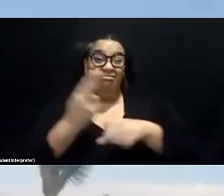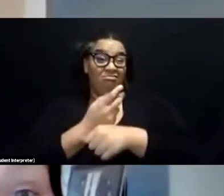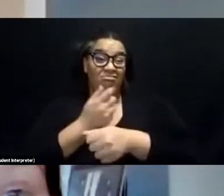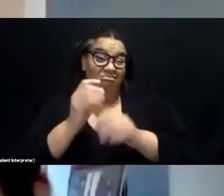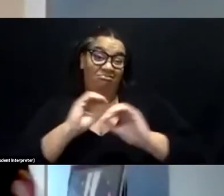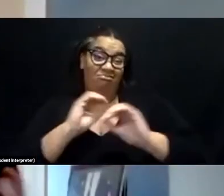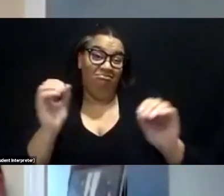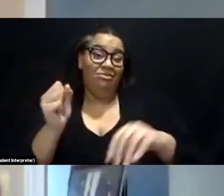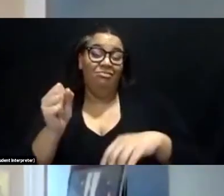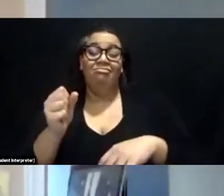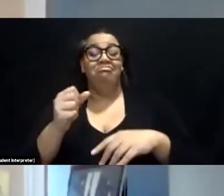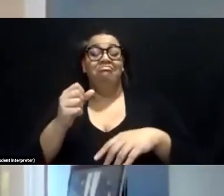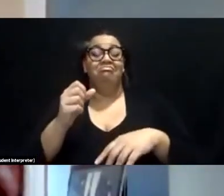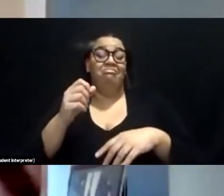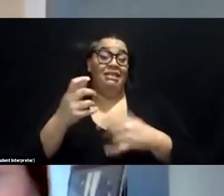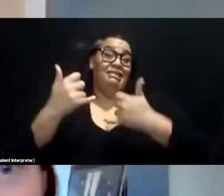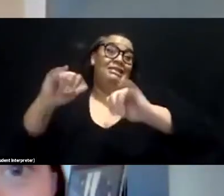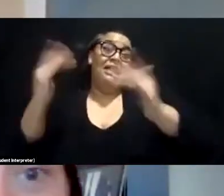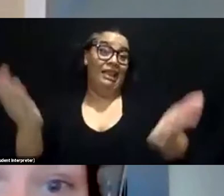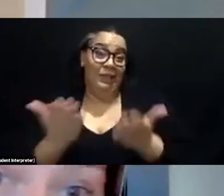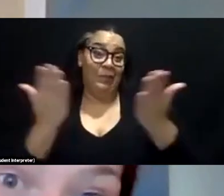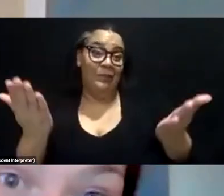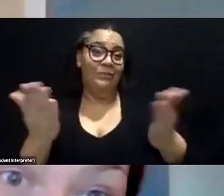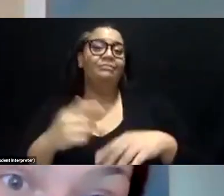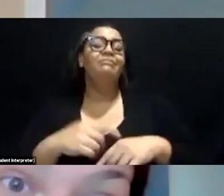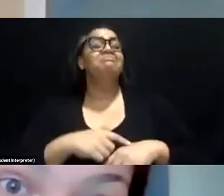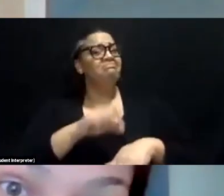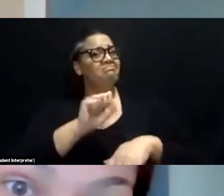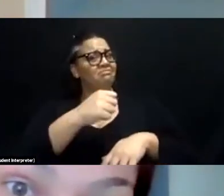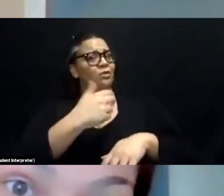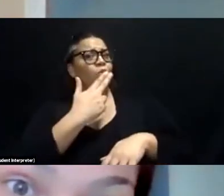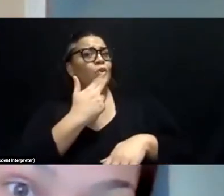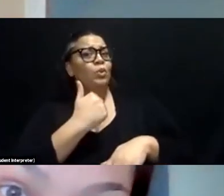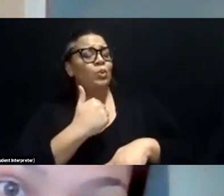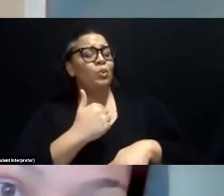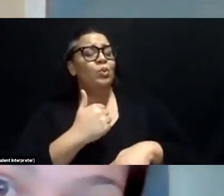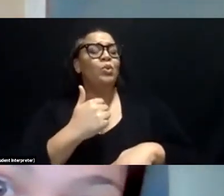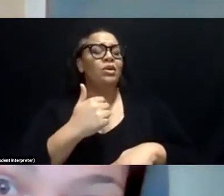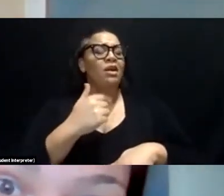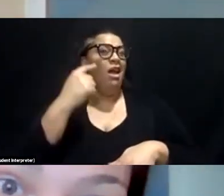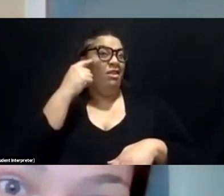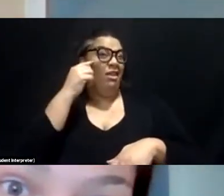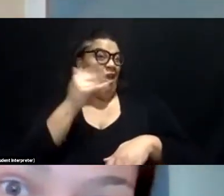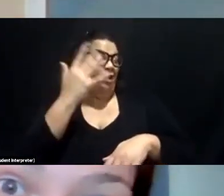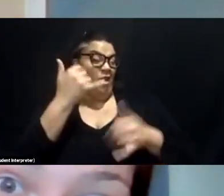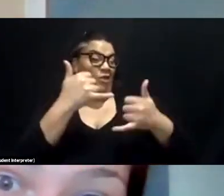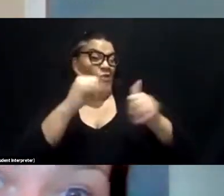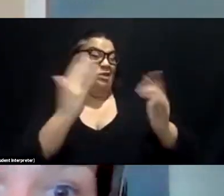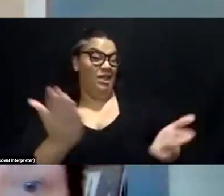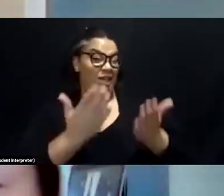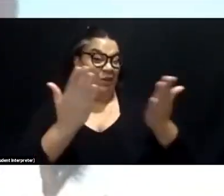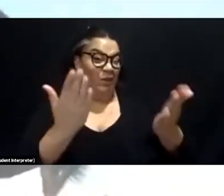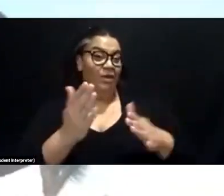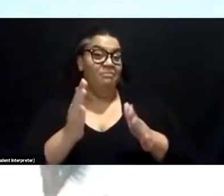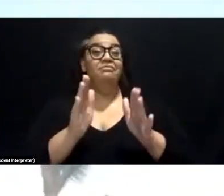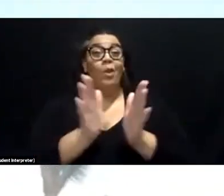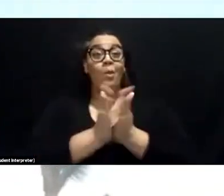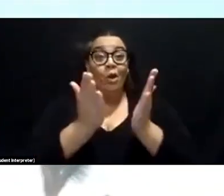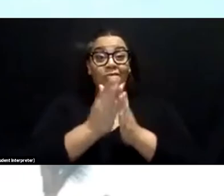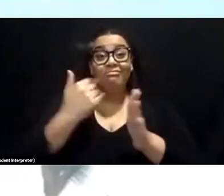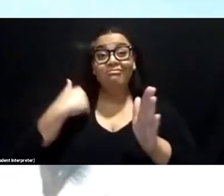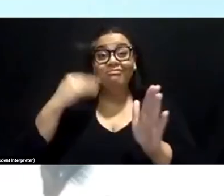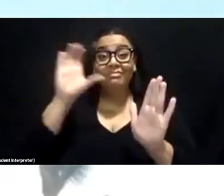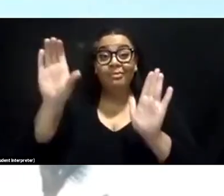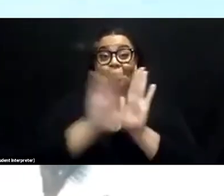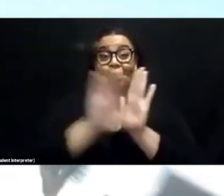They are cute. And I, I personally think that's what's on the book. It's me that looks like yucca trees. Yeah.